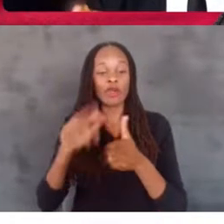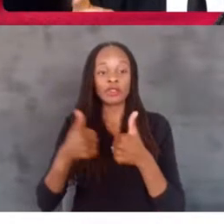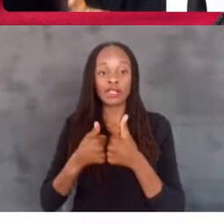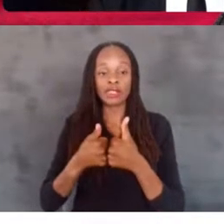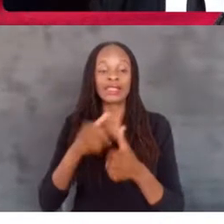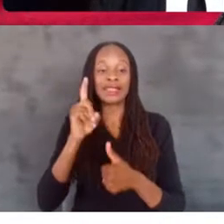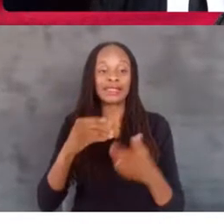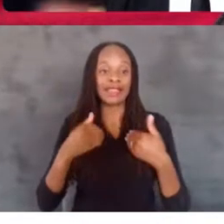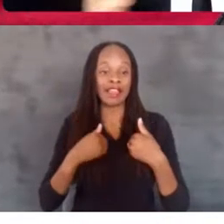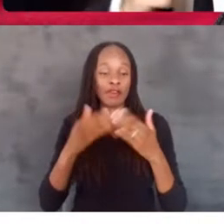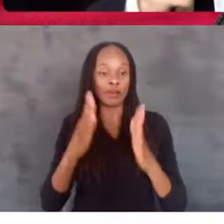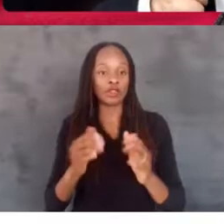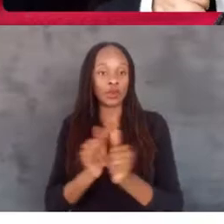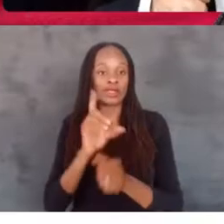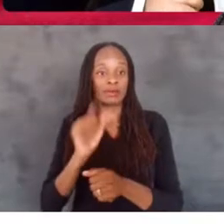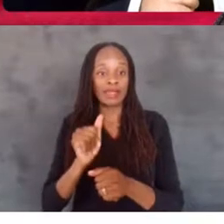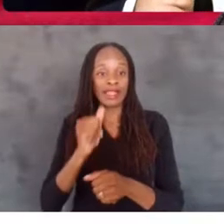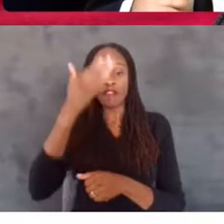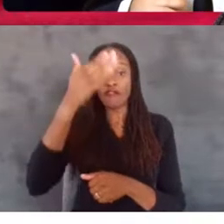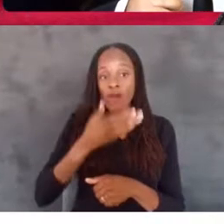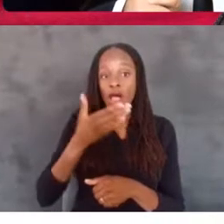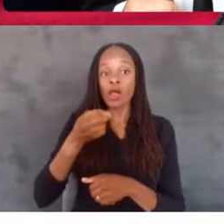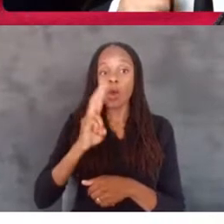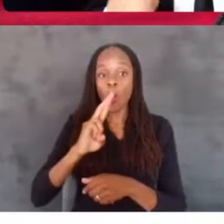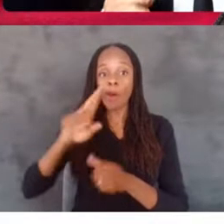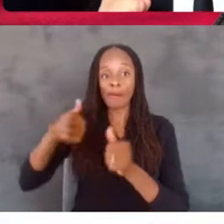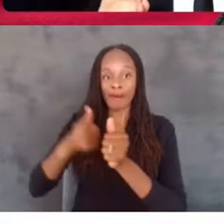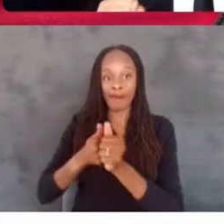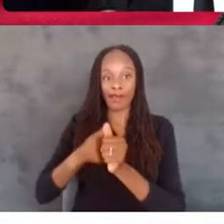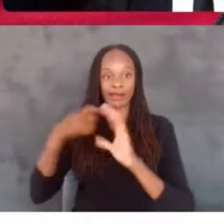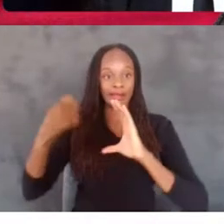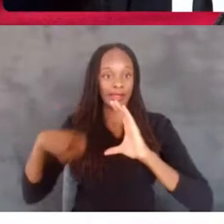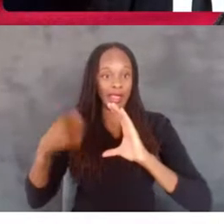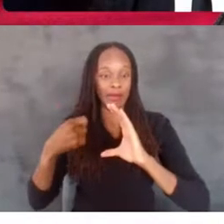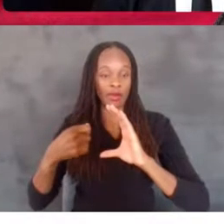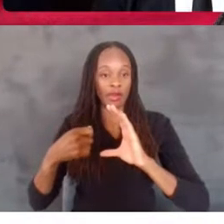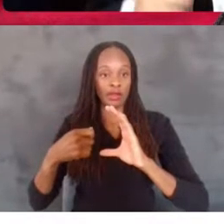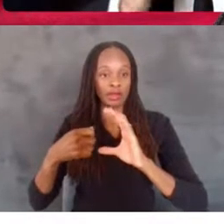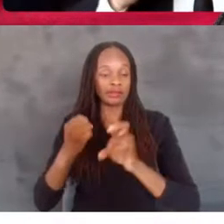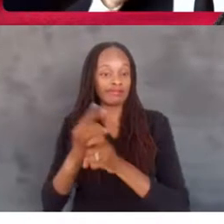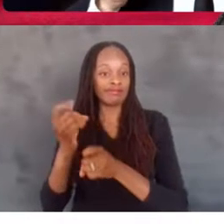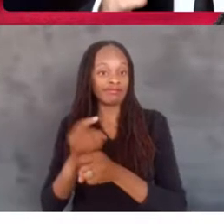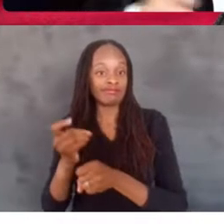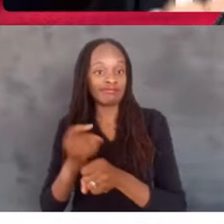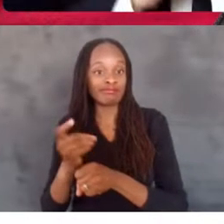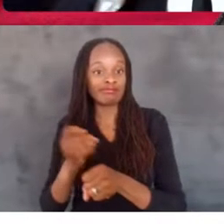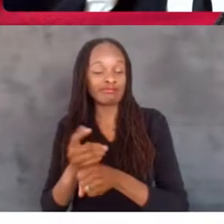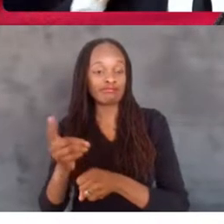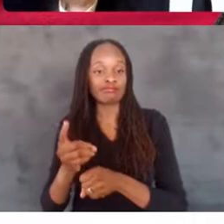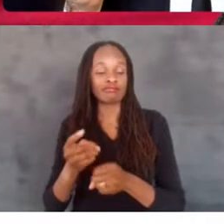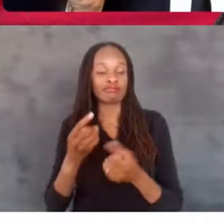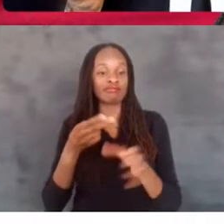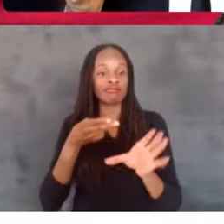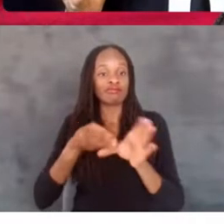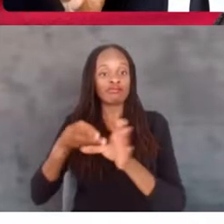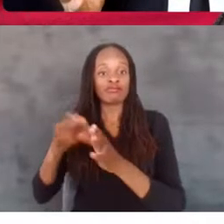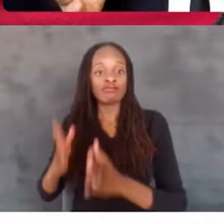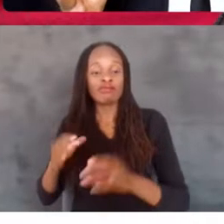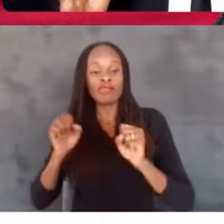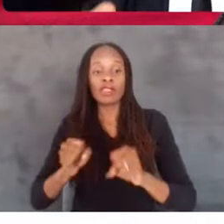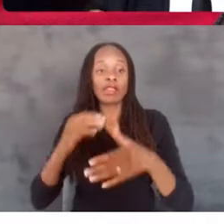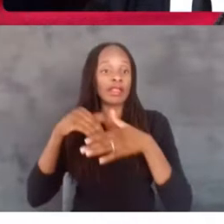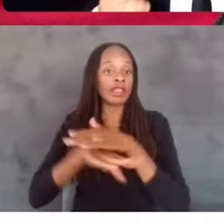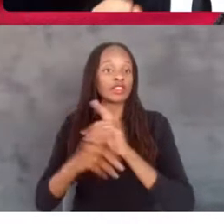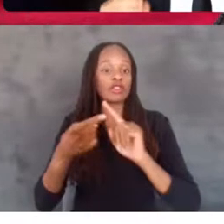disability in front of or behind the camera. Each year, the participants that can enter from anywhere in the world